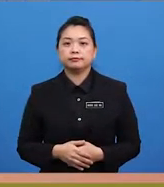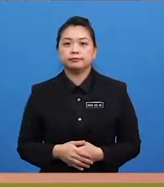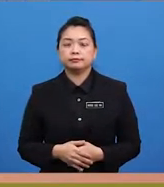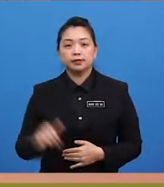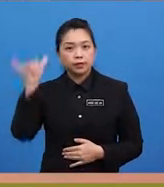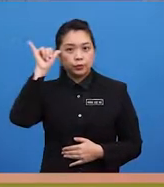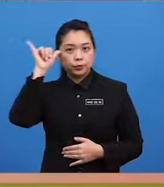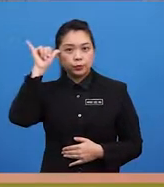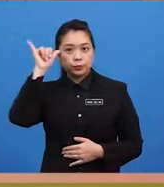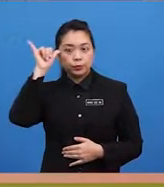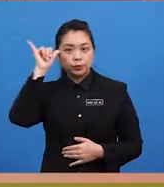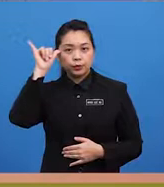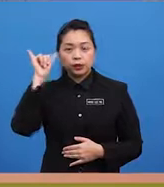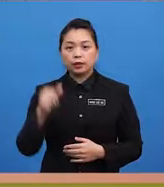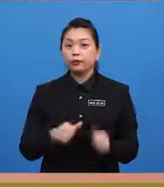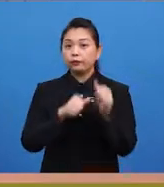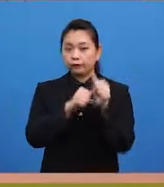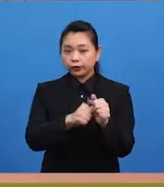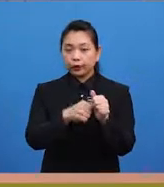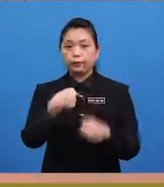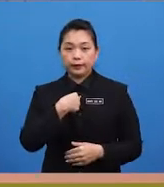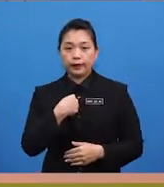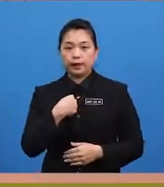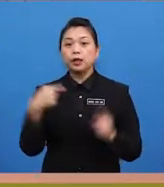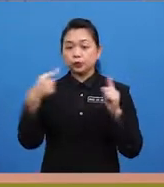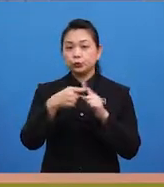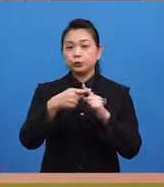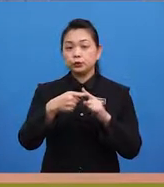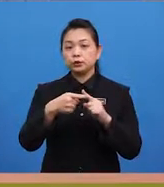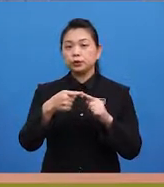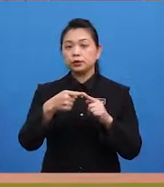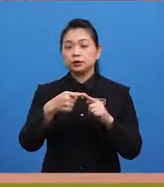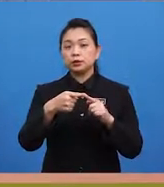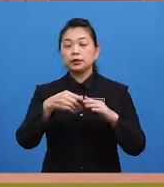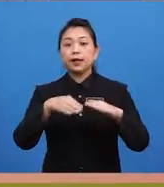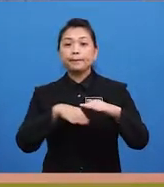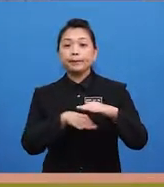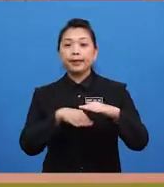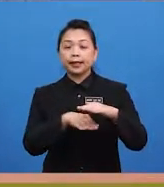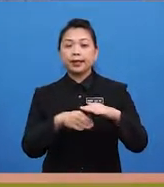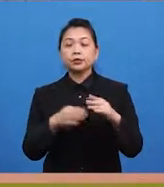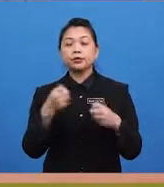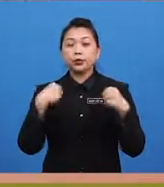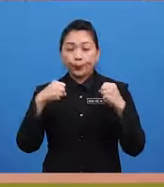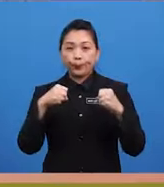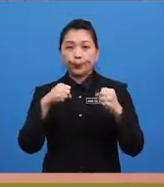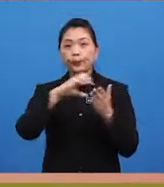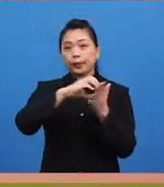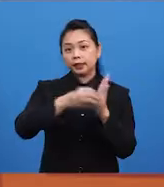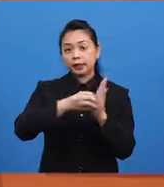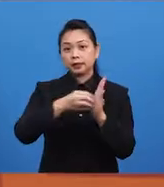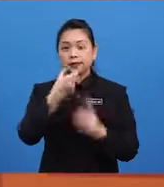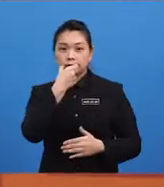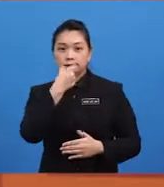Yolo, will you follow me to the bakery shop? My mum asked me to buy some buns and cookies for her.